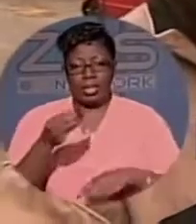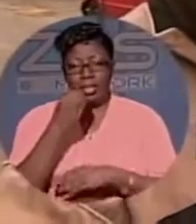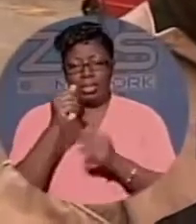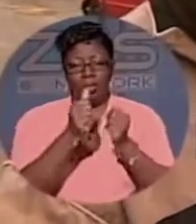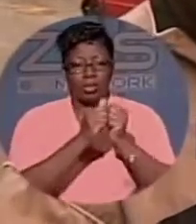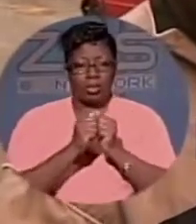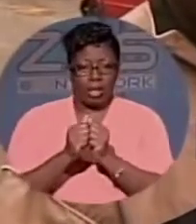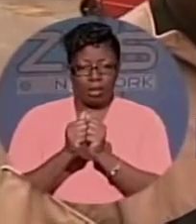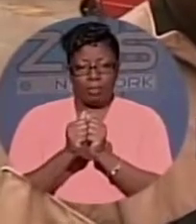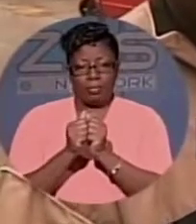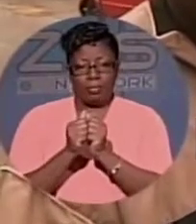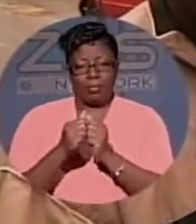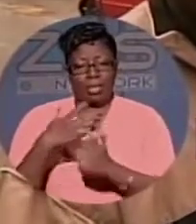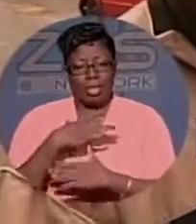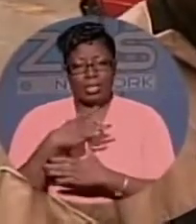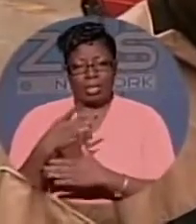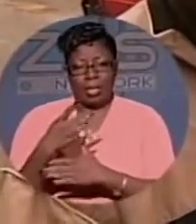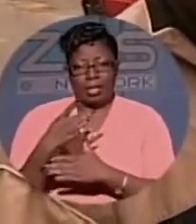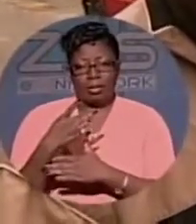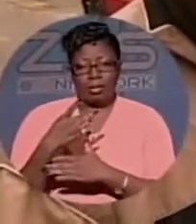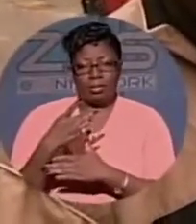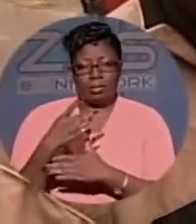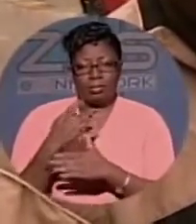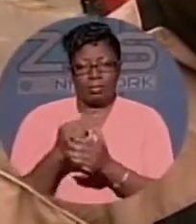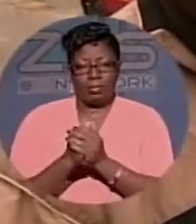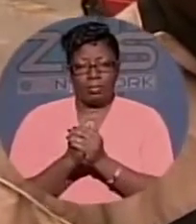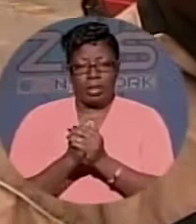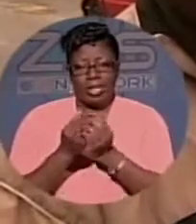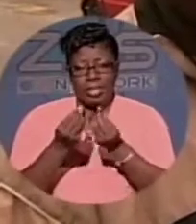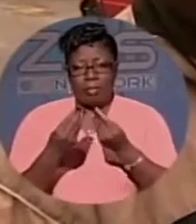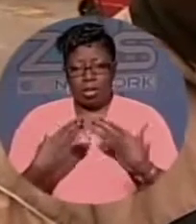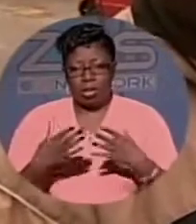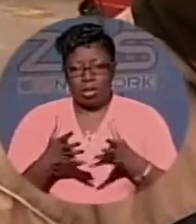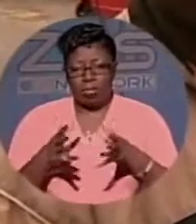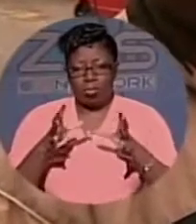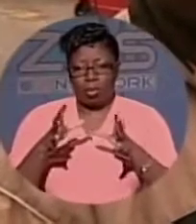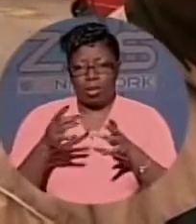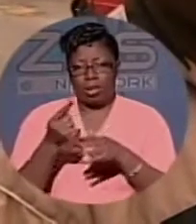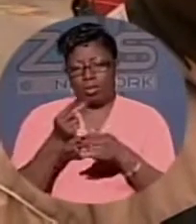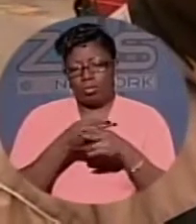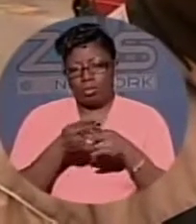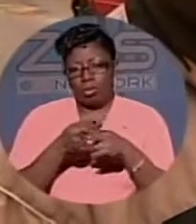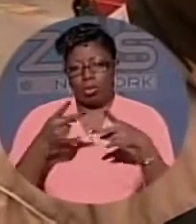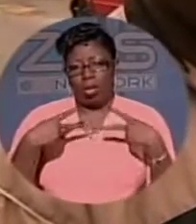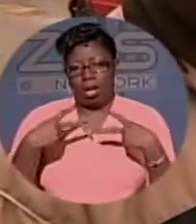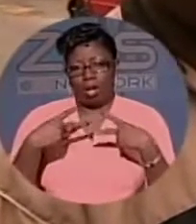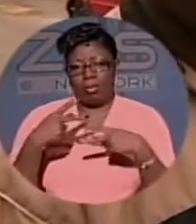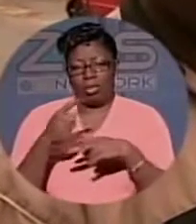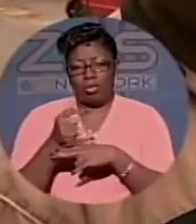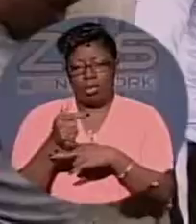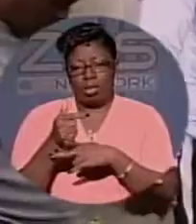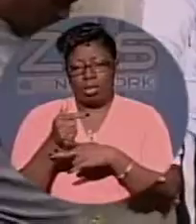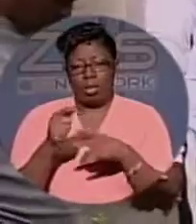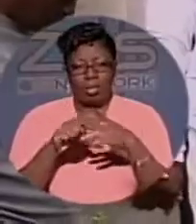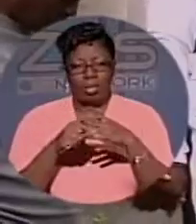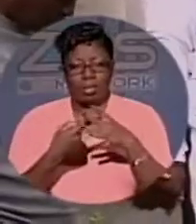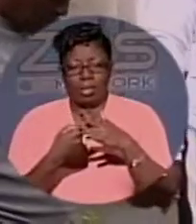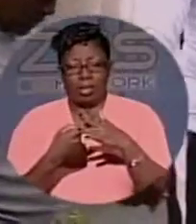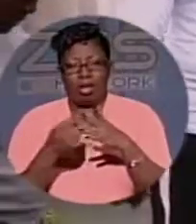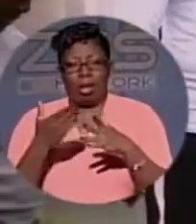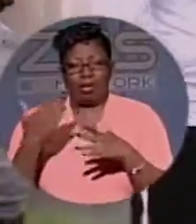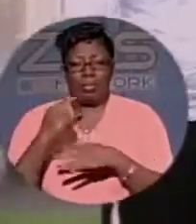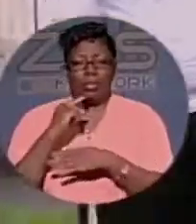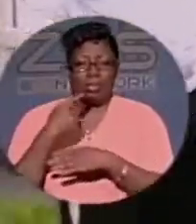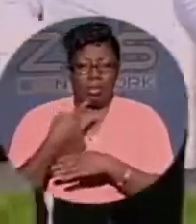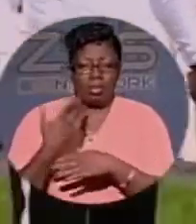like a melting pot, and in a little while you will have a triggering event. We ask their